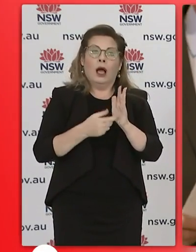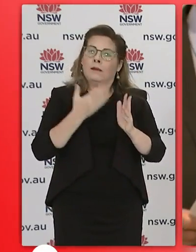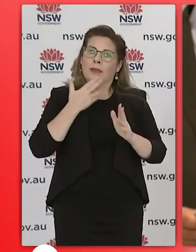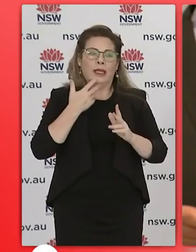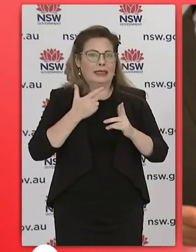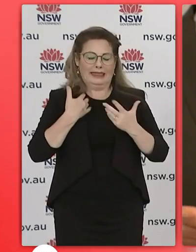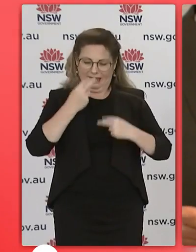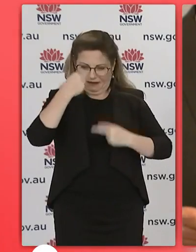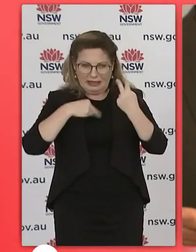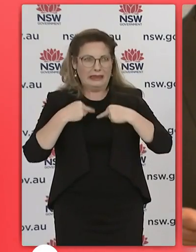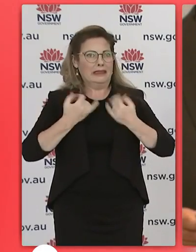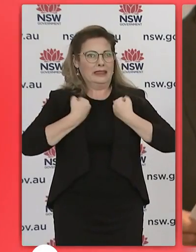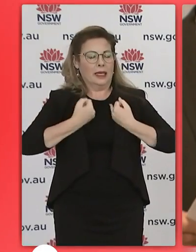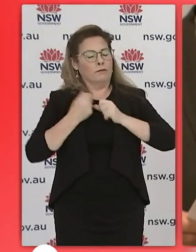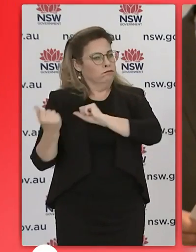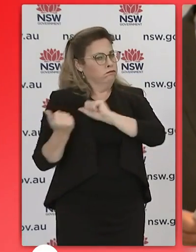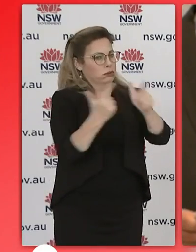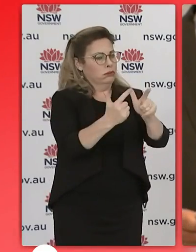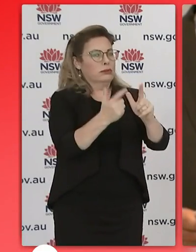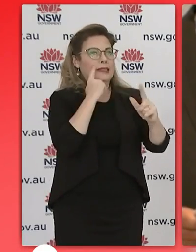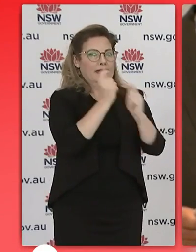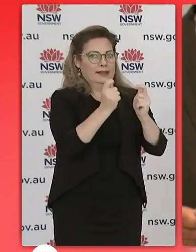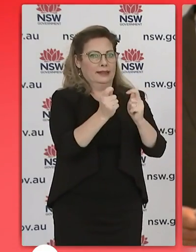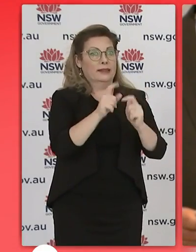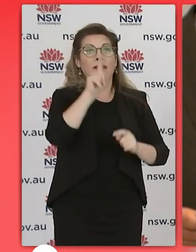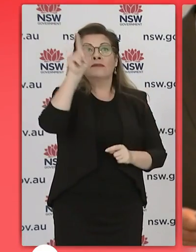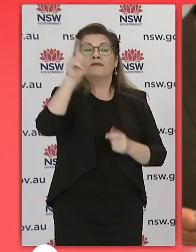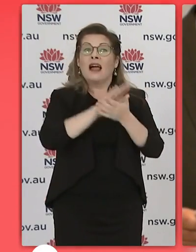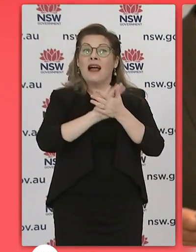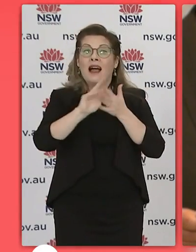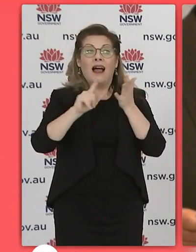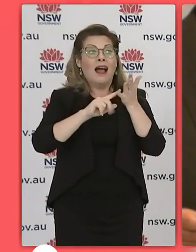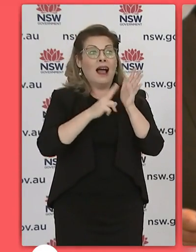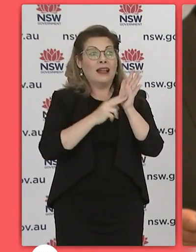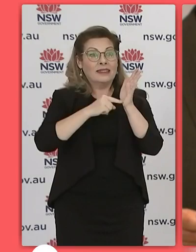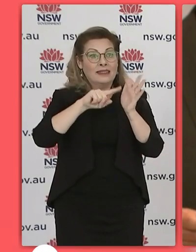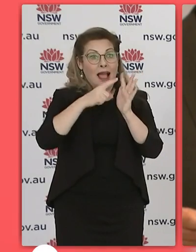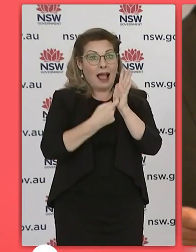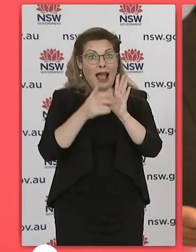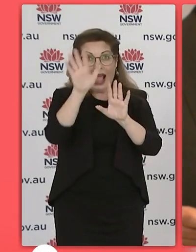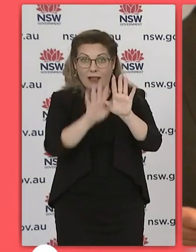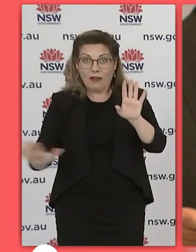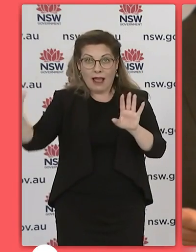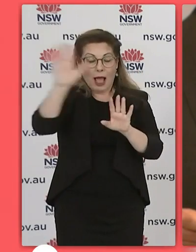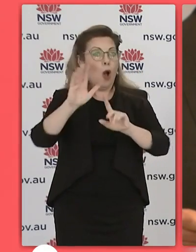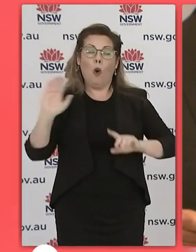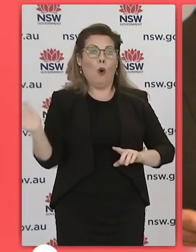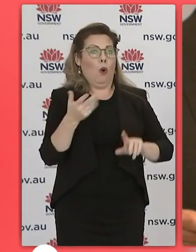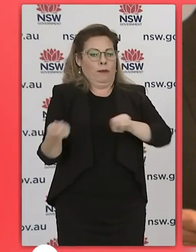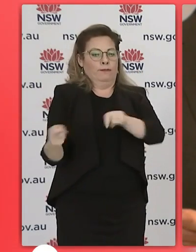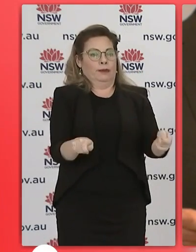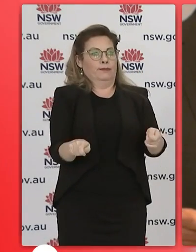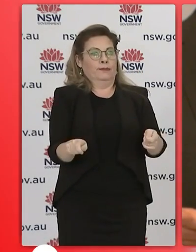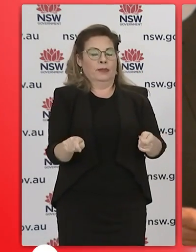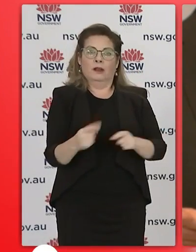the same as sydney at this time and that's for a week now clearly if once we get through this